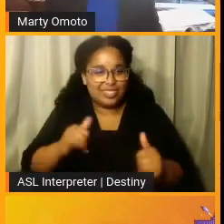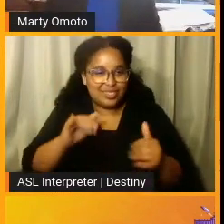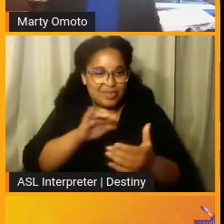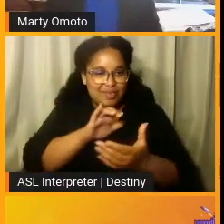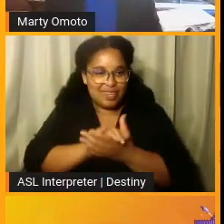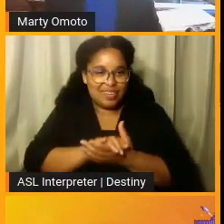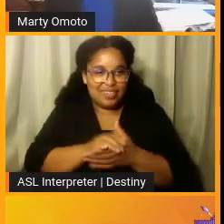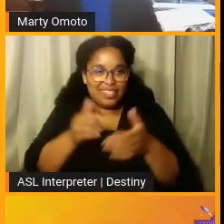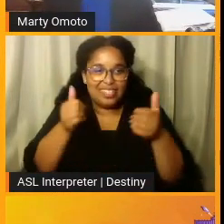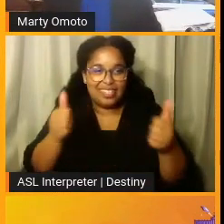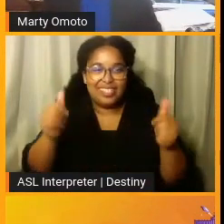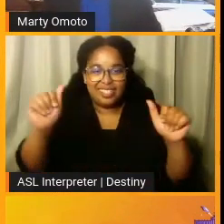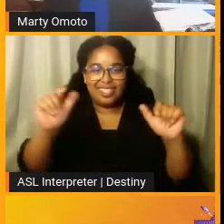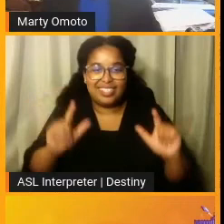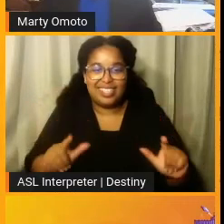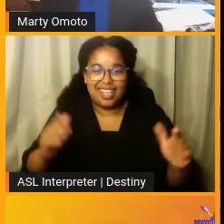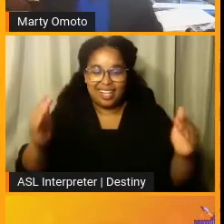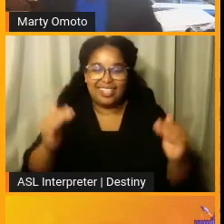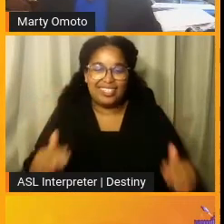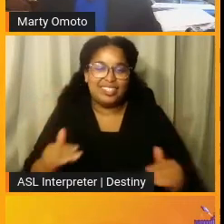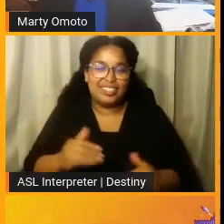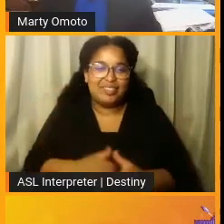Yes. Next slide. Next slide.